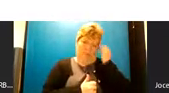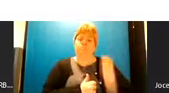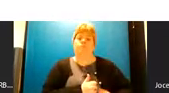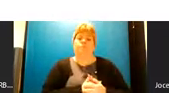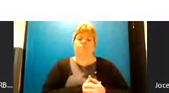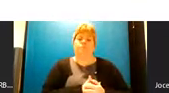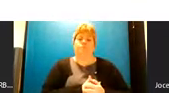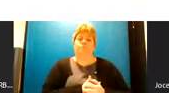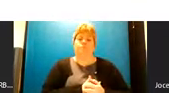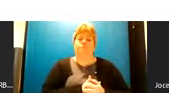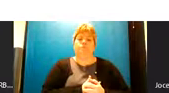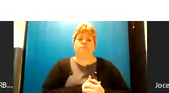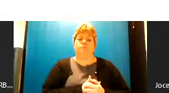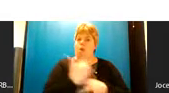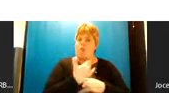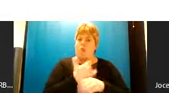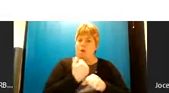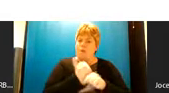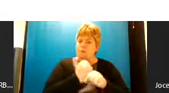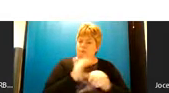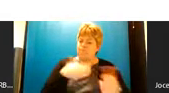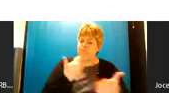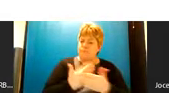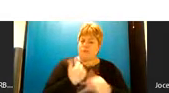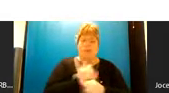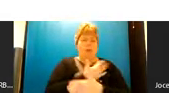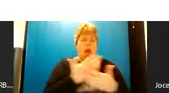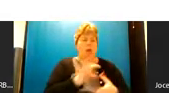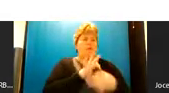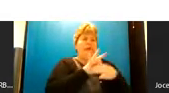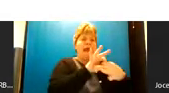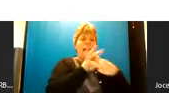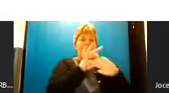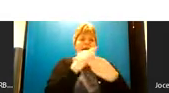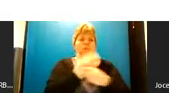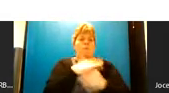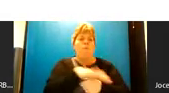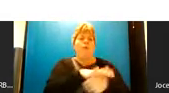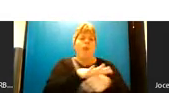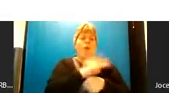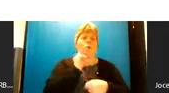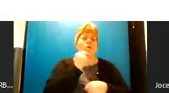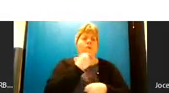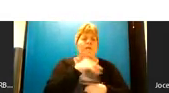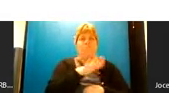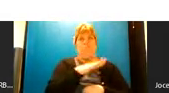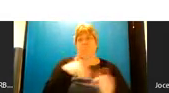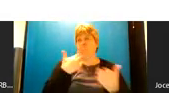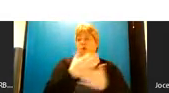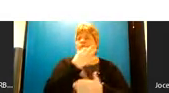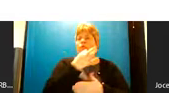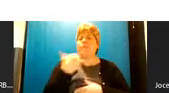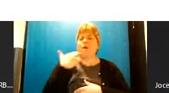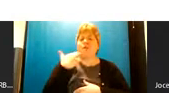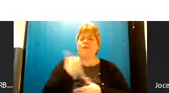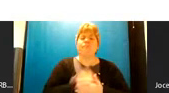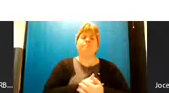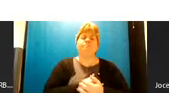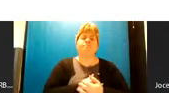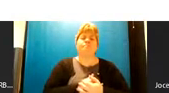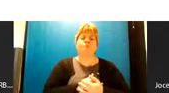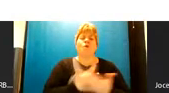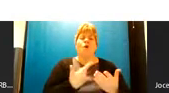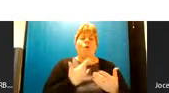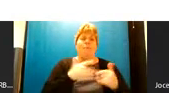some of the work that we've been doing on this we've been doing a lot of engagement work with local people over the last few months so we've done